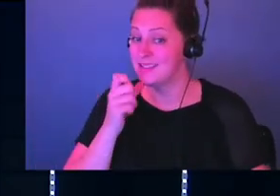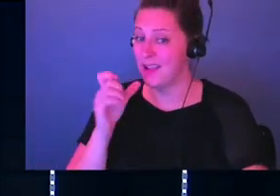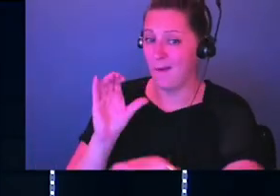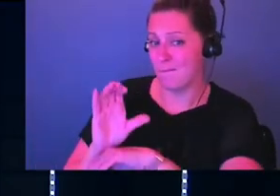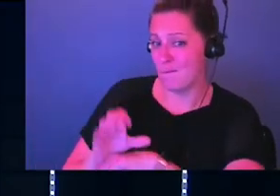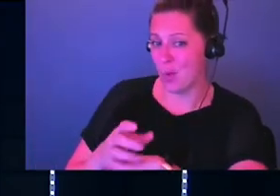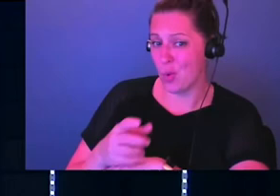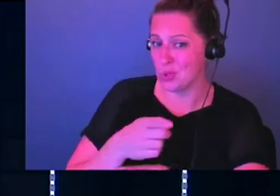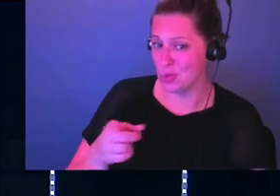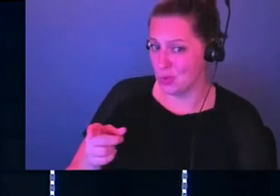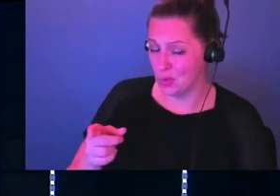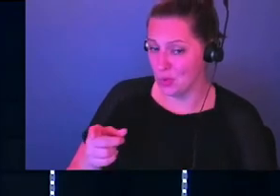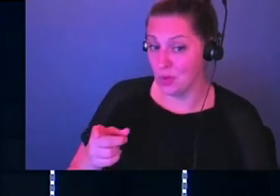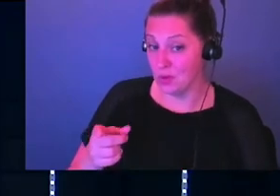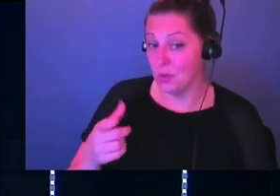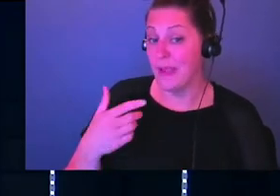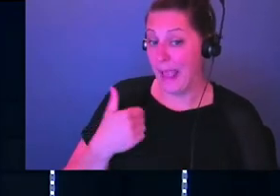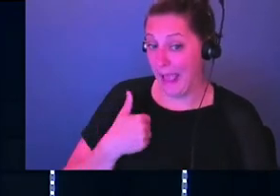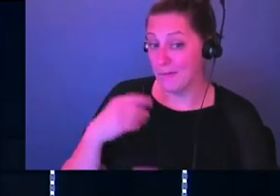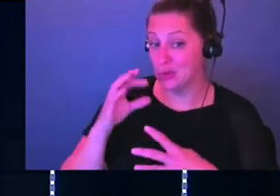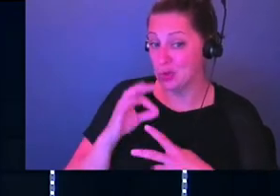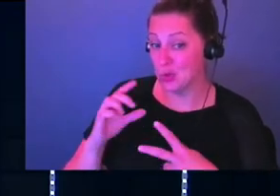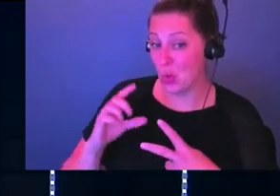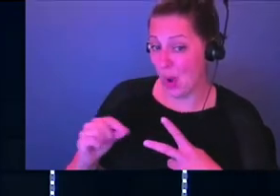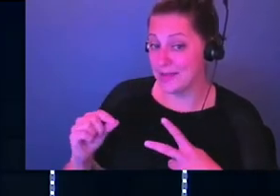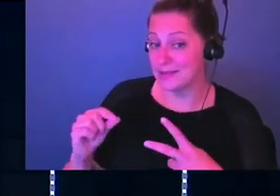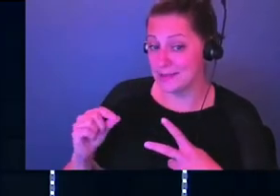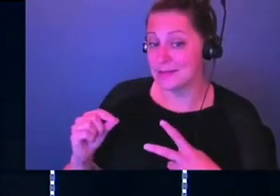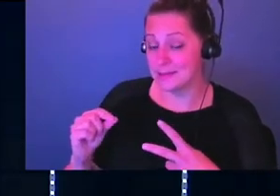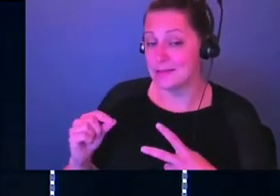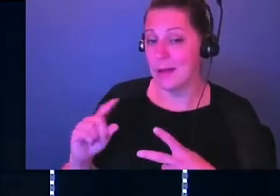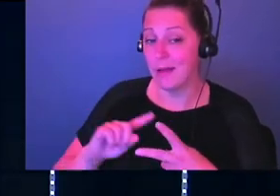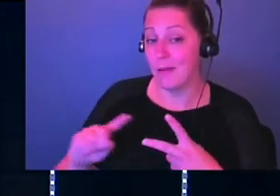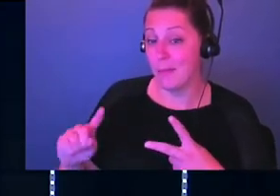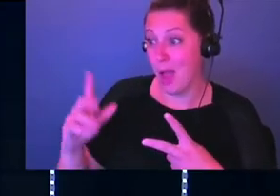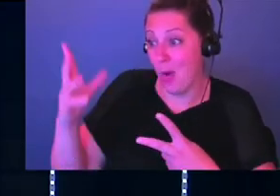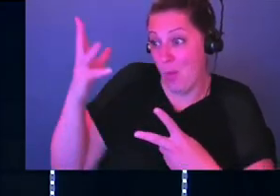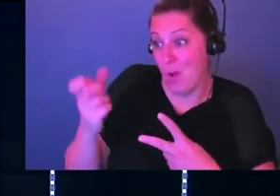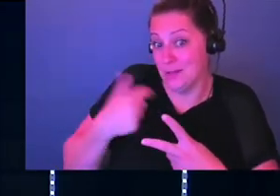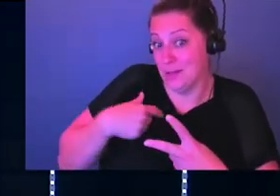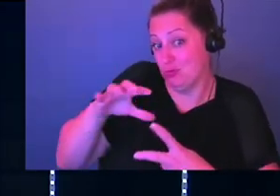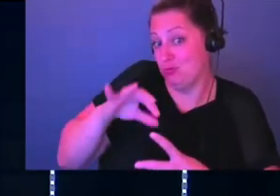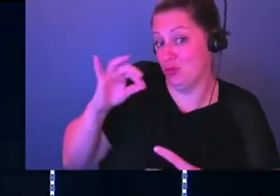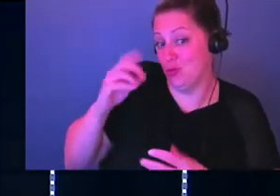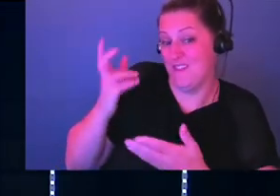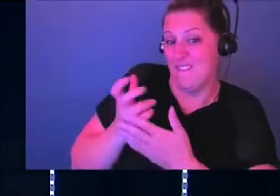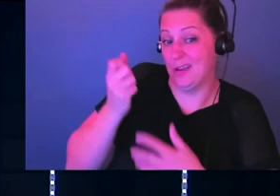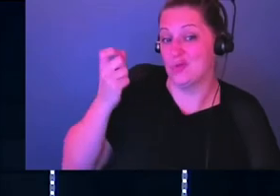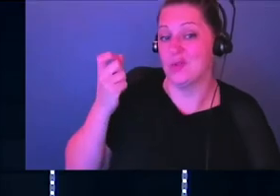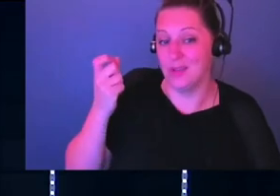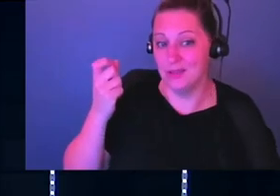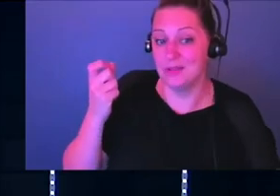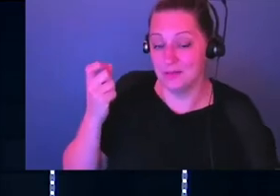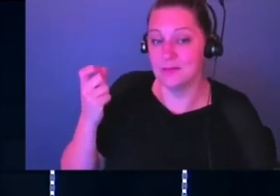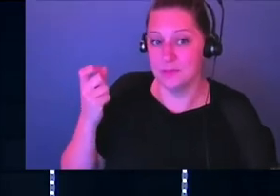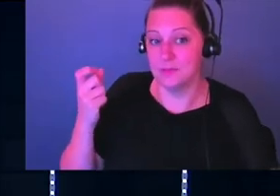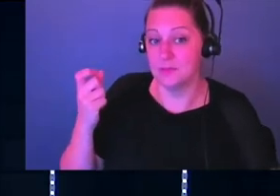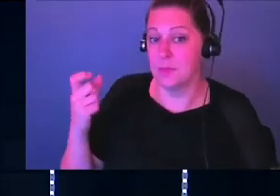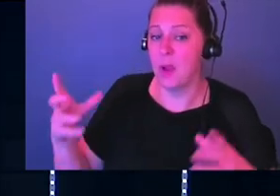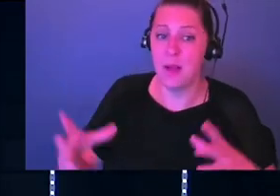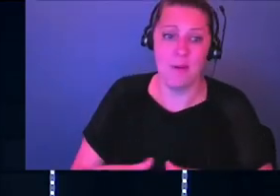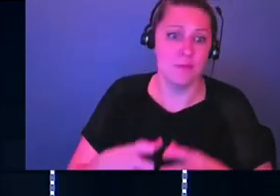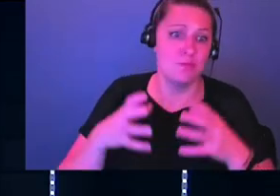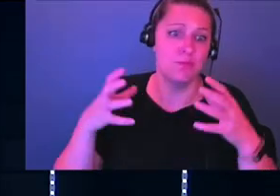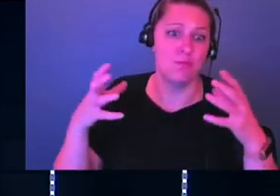on you. So he's given us the choice, but he wants to give us this victory. And not only does want to give us victory, he wants to give us so much